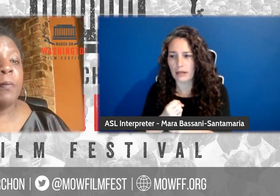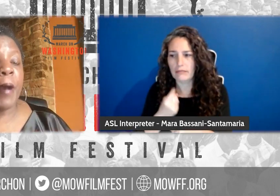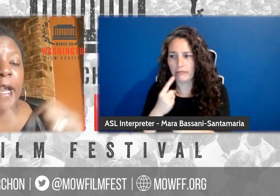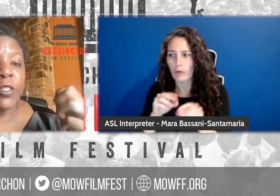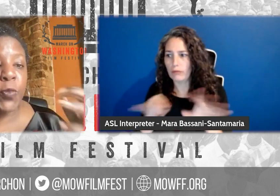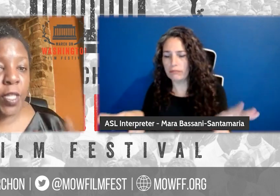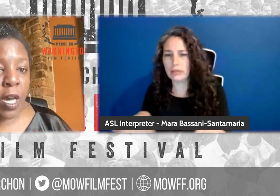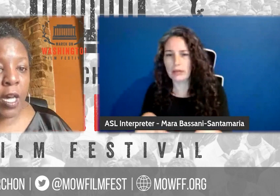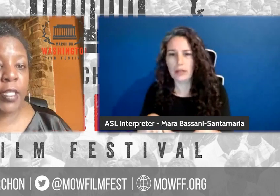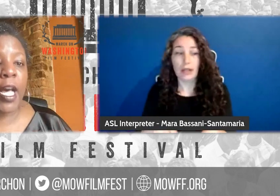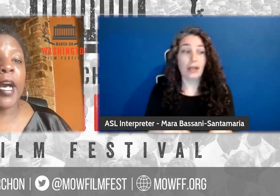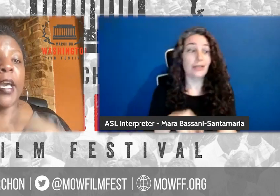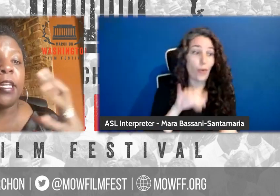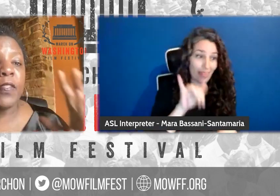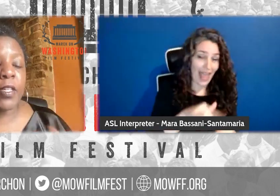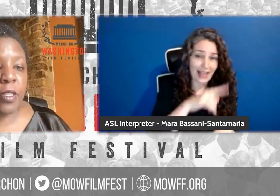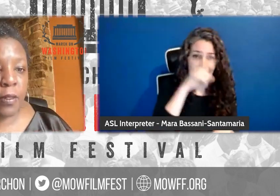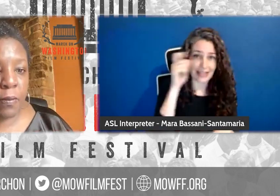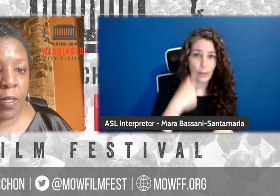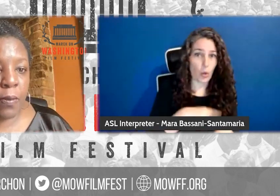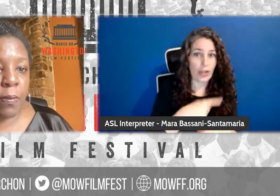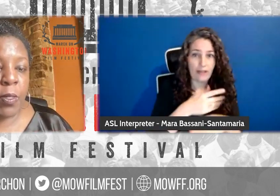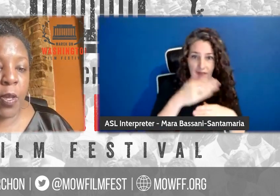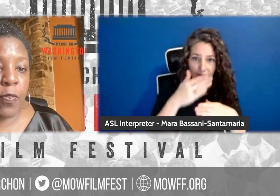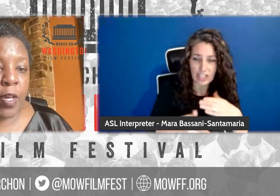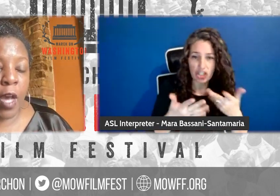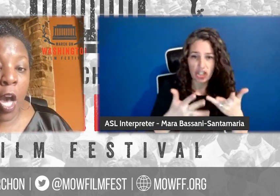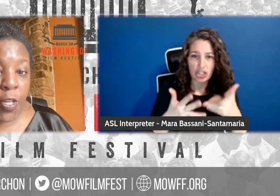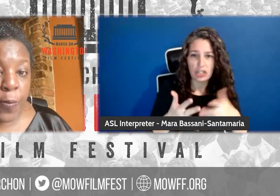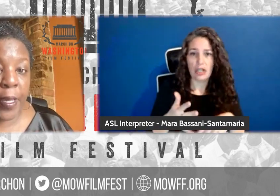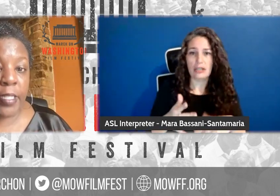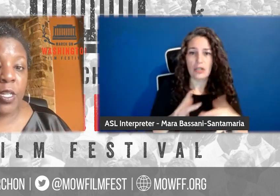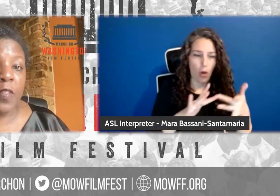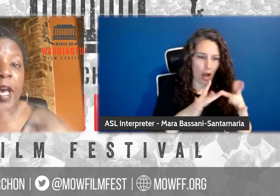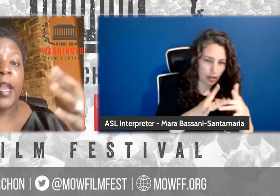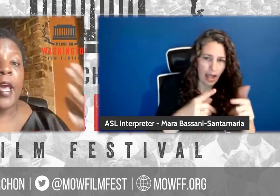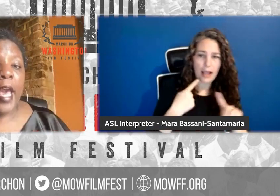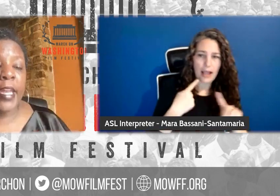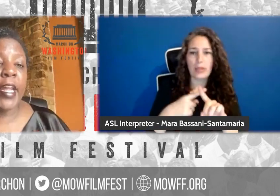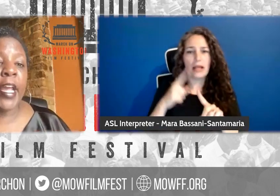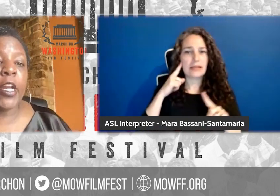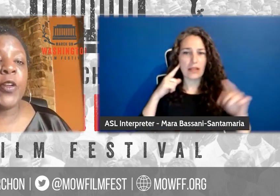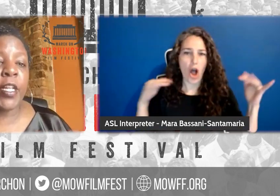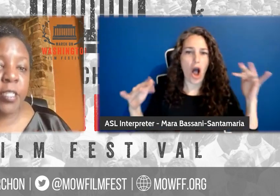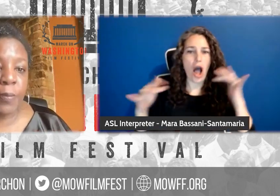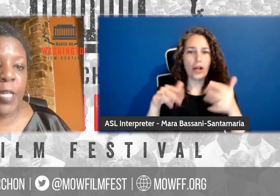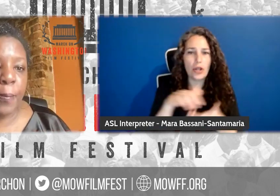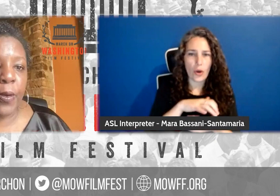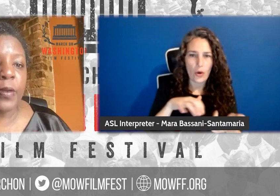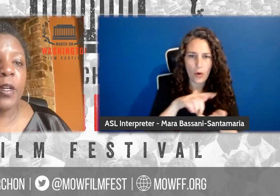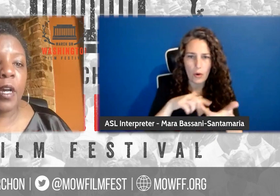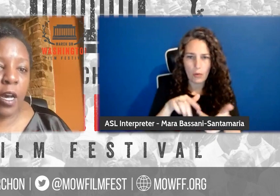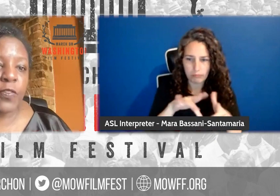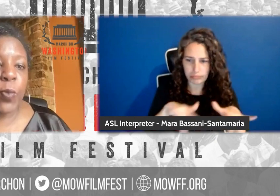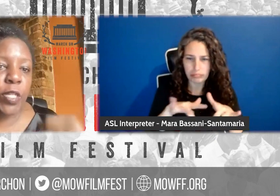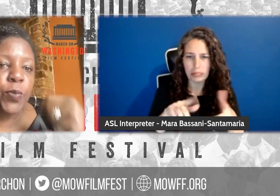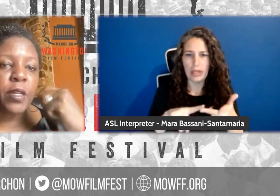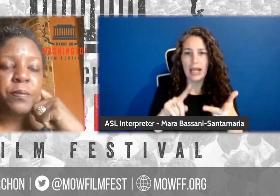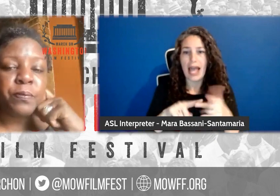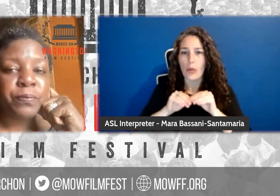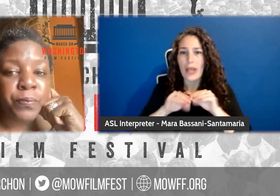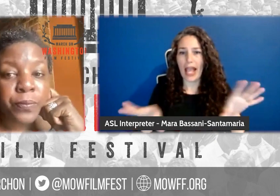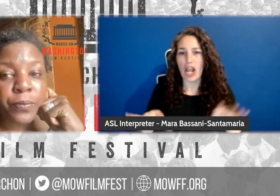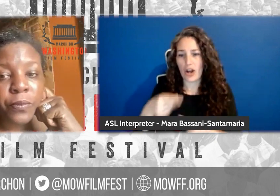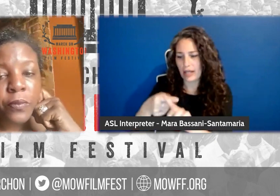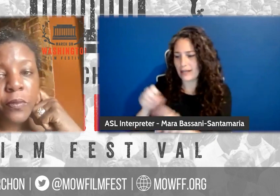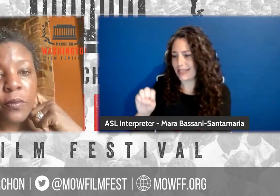by doing the online and the, the, the, you know, the audio mix and all that. And it aired in September of 2020.